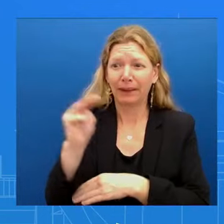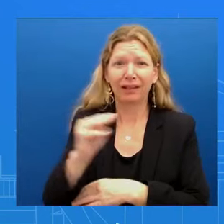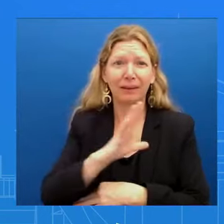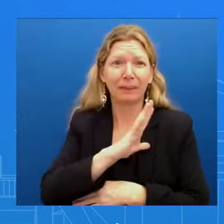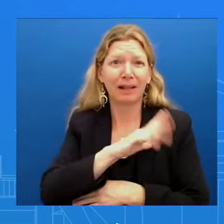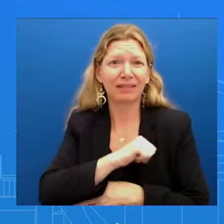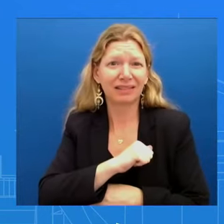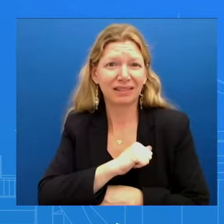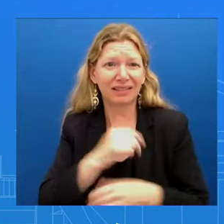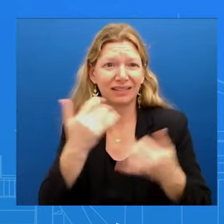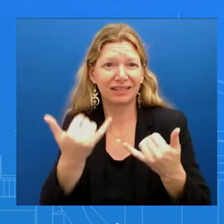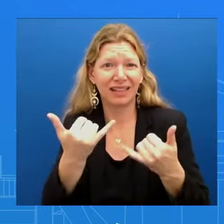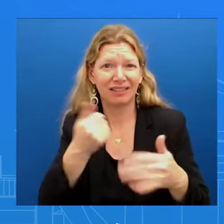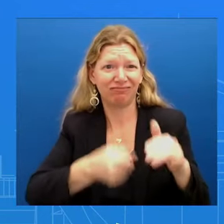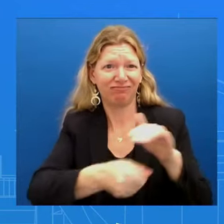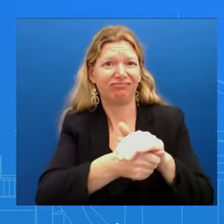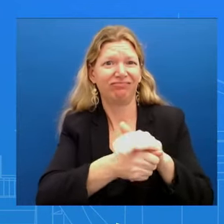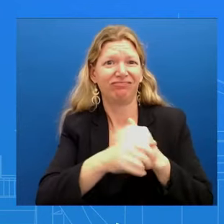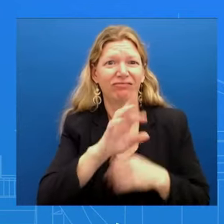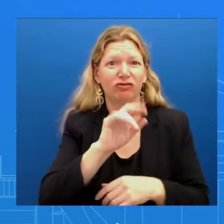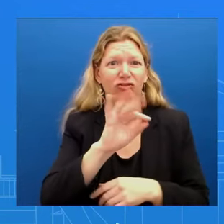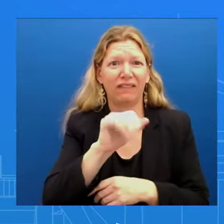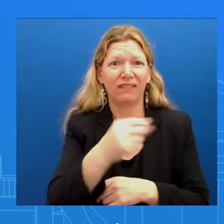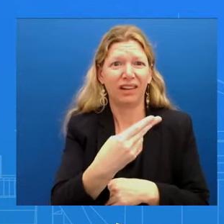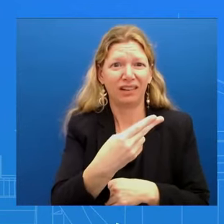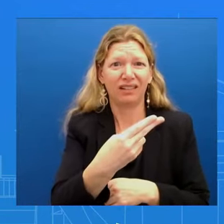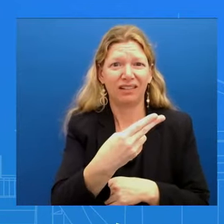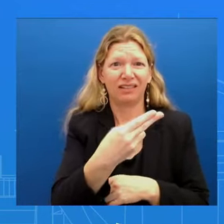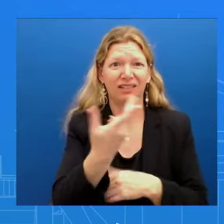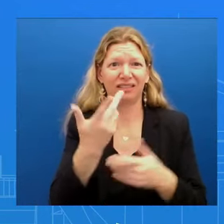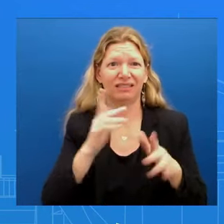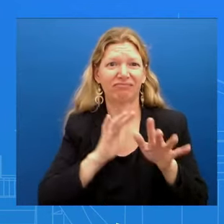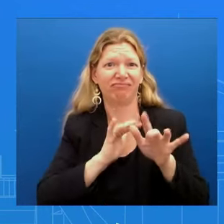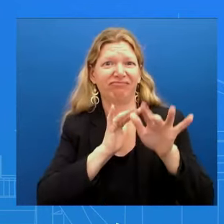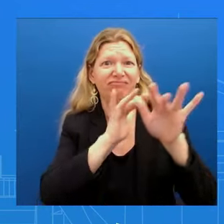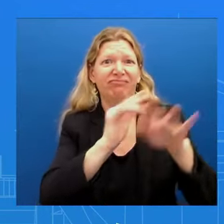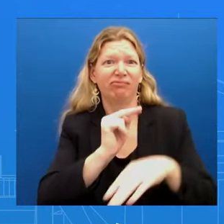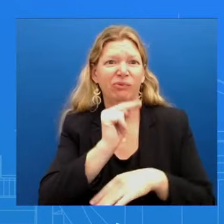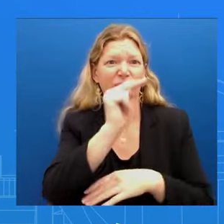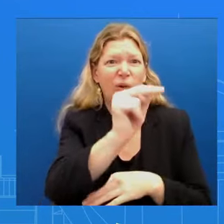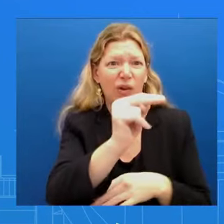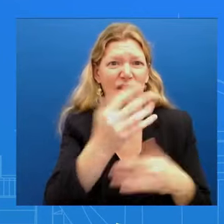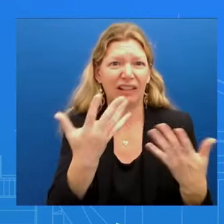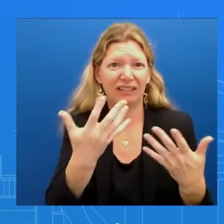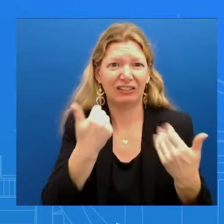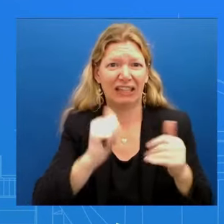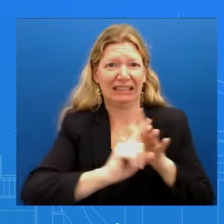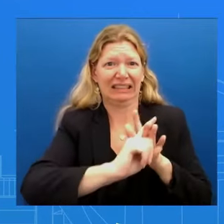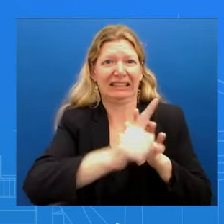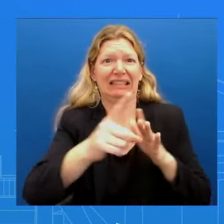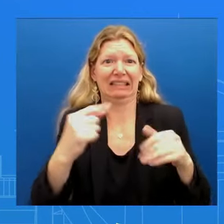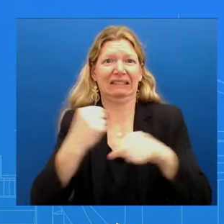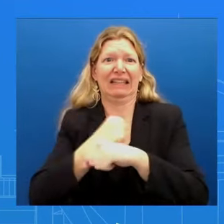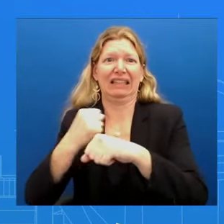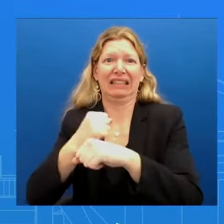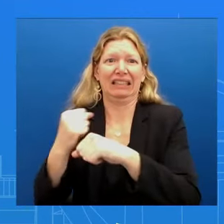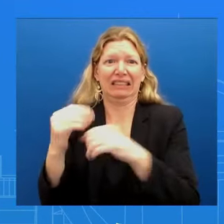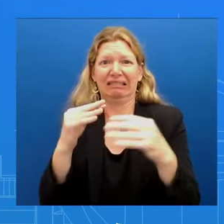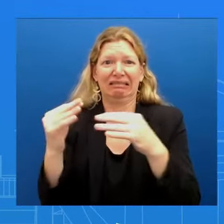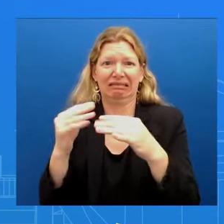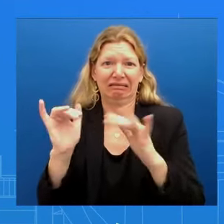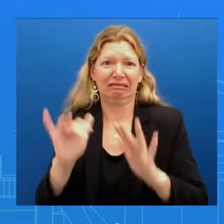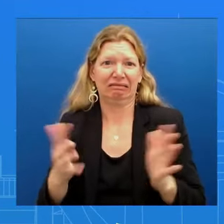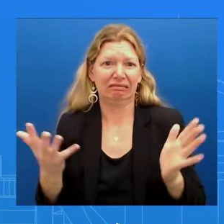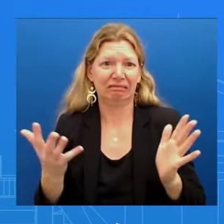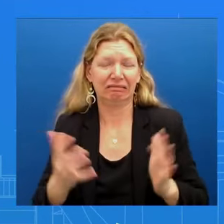Israel has an obligation to make sure that they can protect them And related to the ceasefire hostage deal talks yesterday a senior